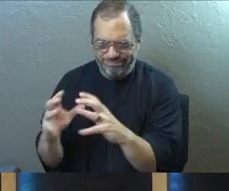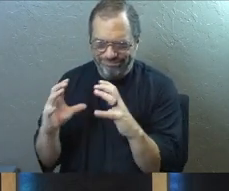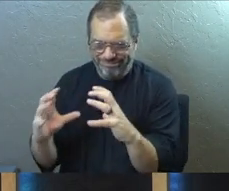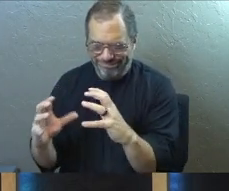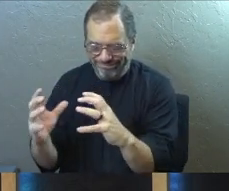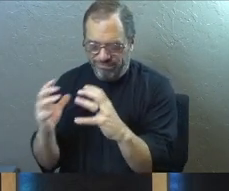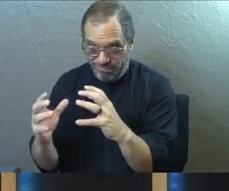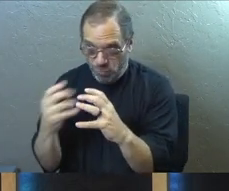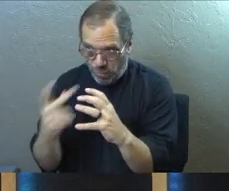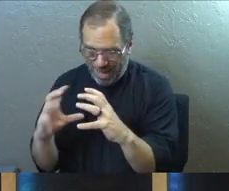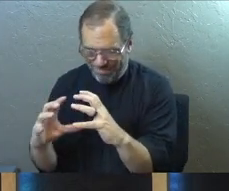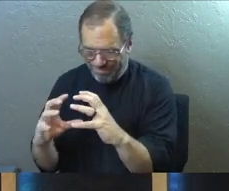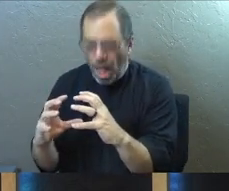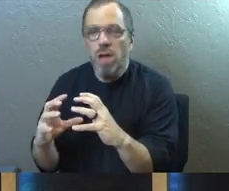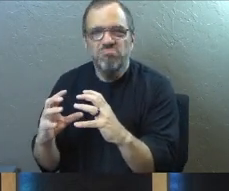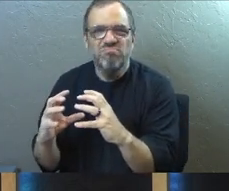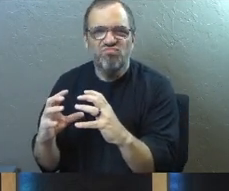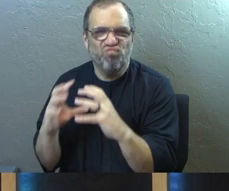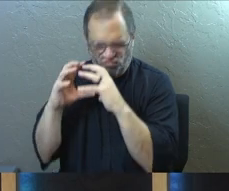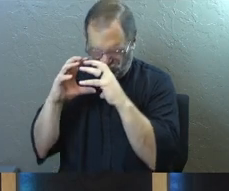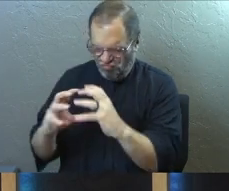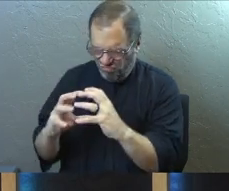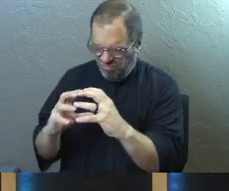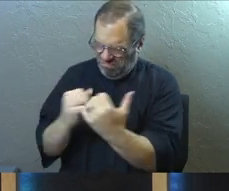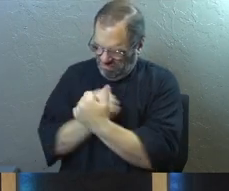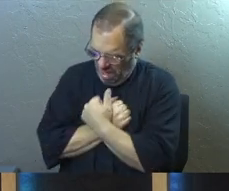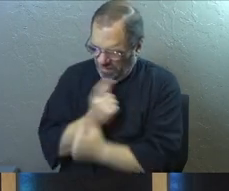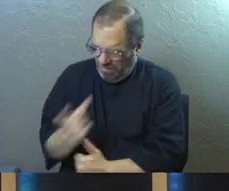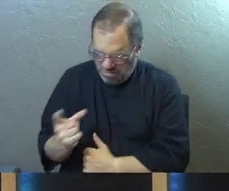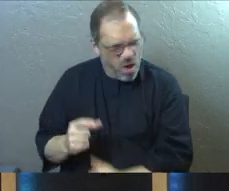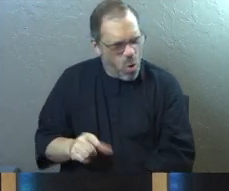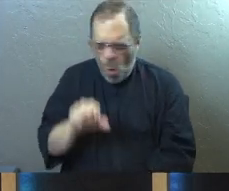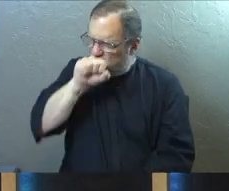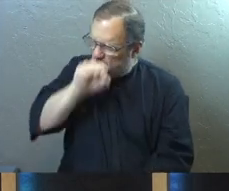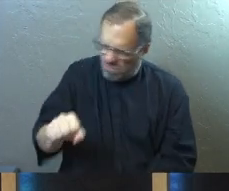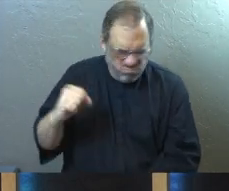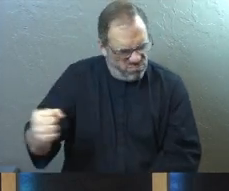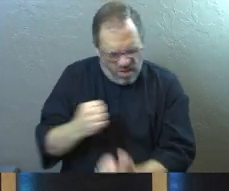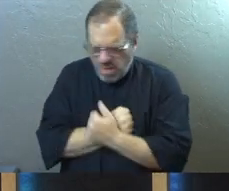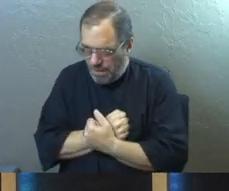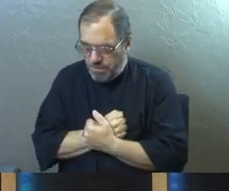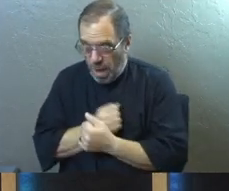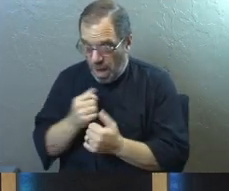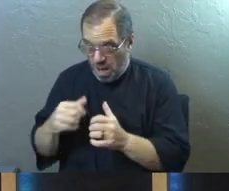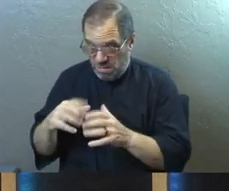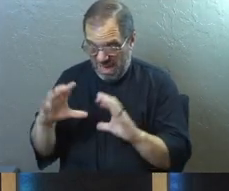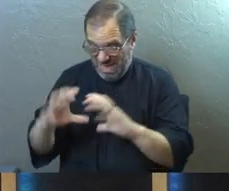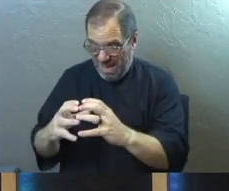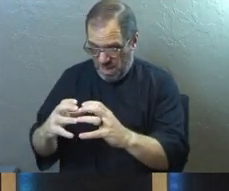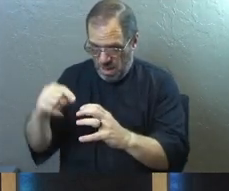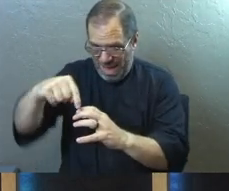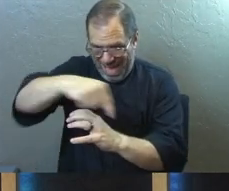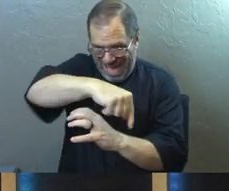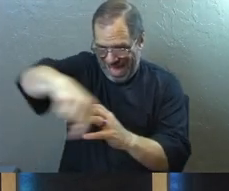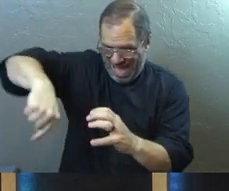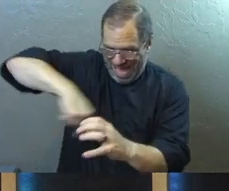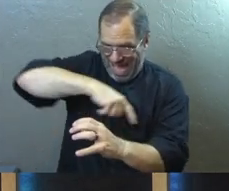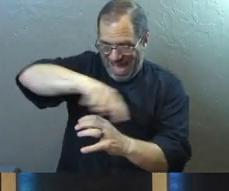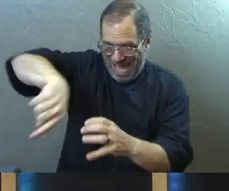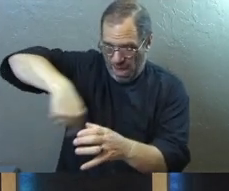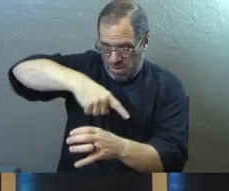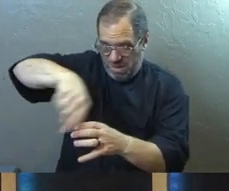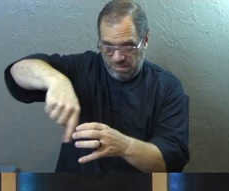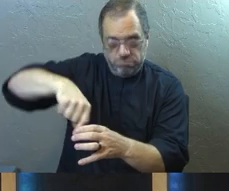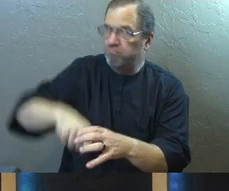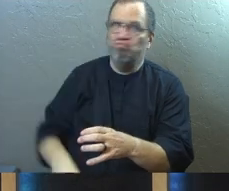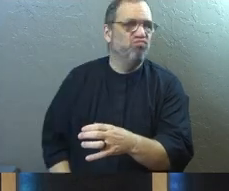bubble with me, then I will absolutely Yahweh, I will love them. But anybody outside of that bubble on the other